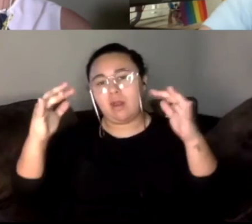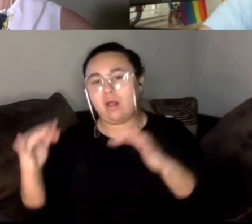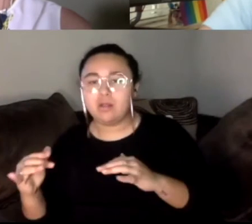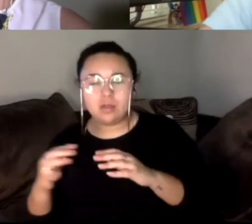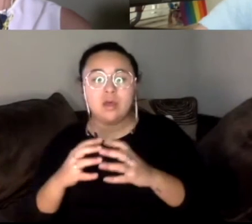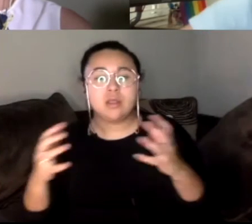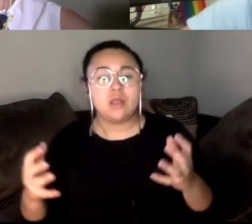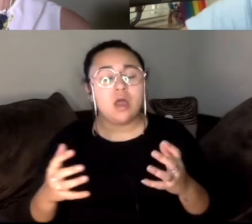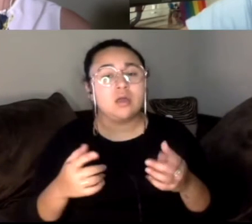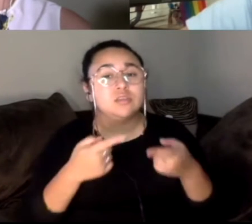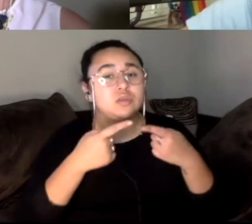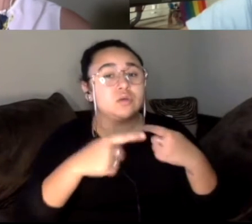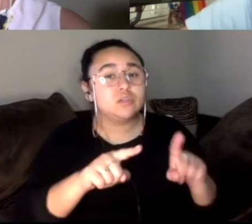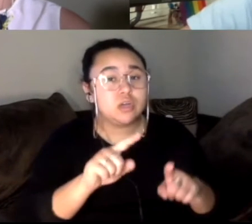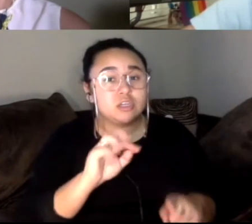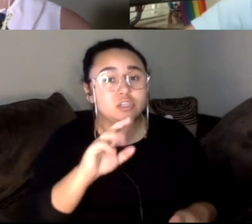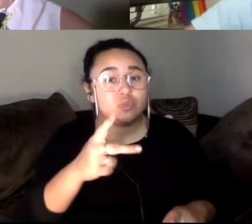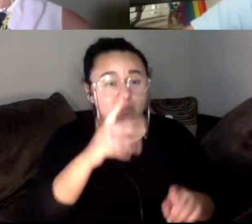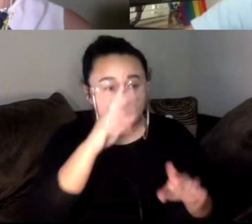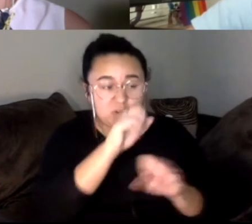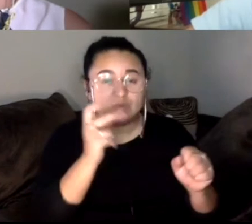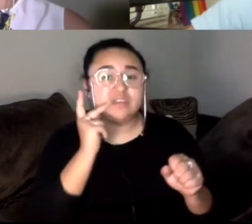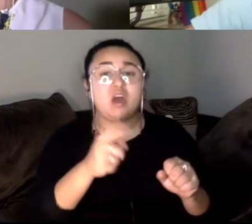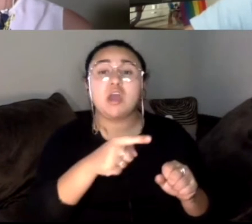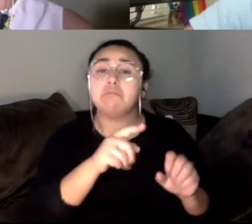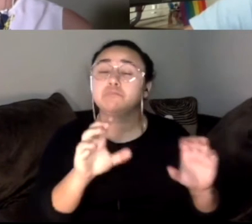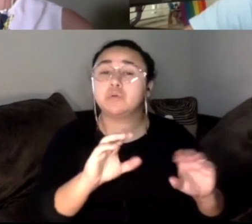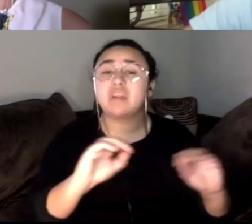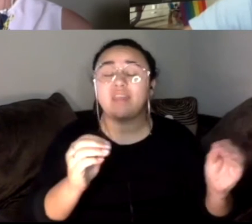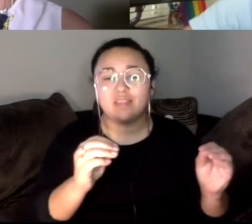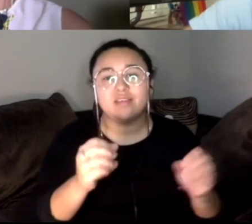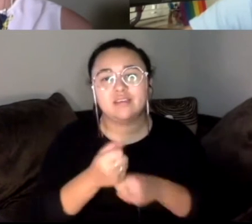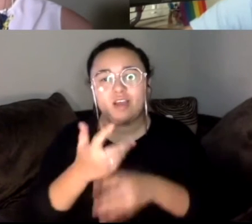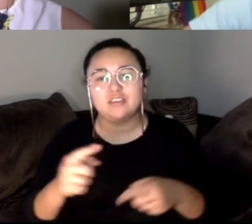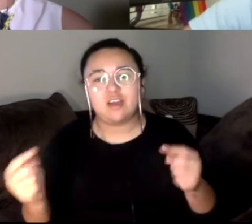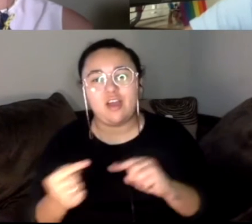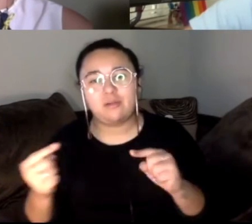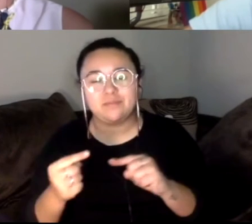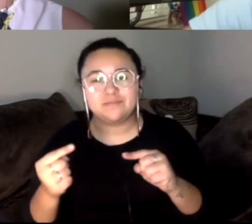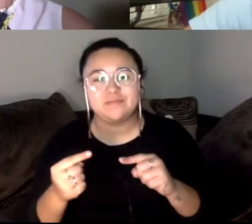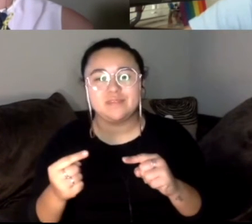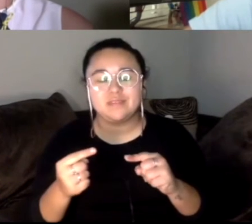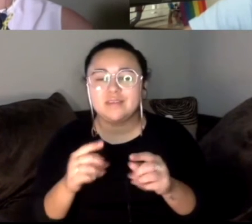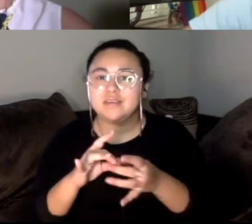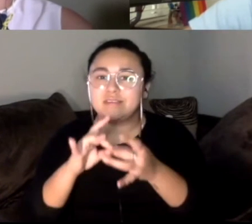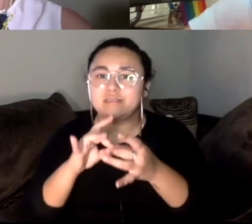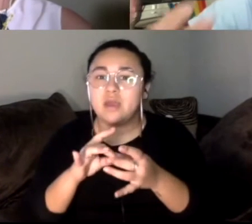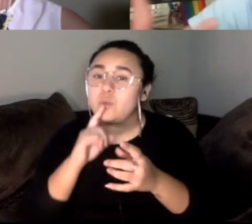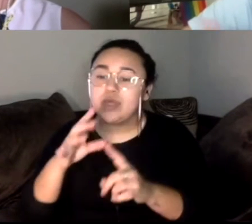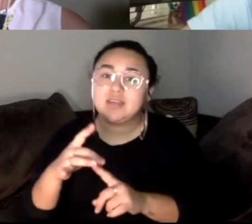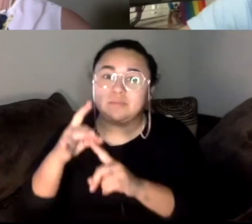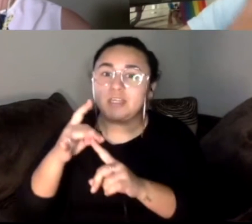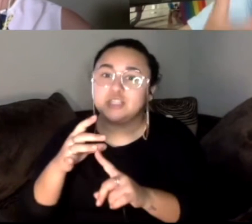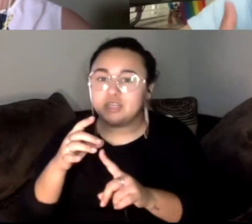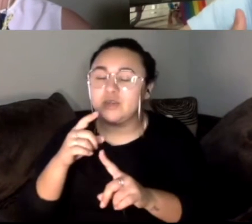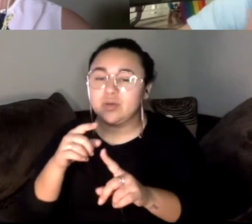crisis has a lot of harm. And that is really what's at stake here. And they could radically change the course of a